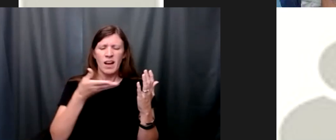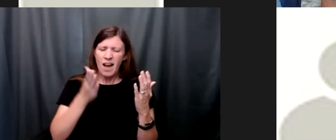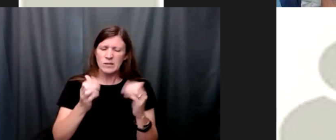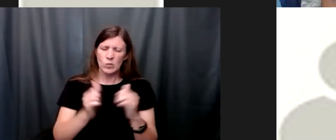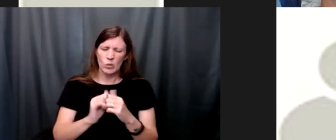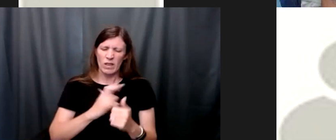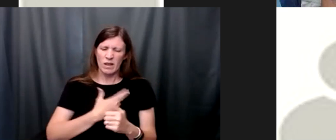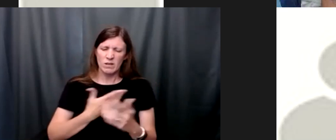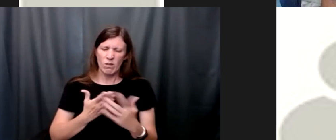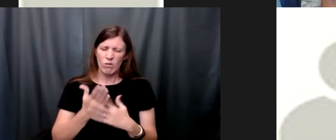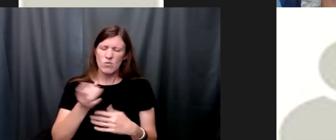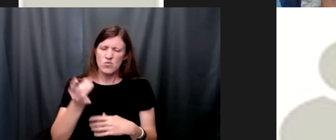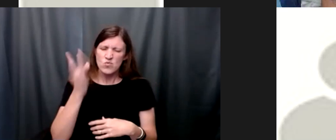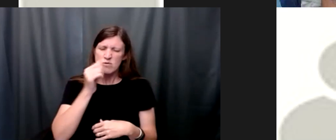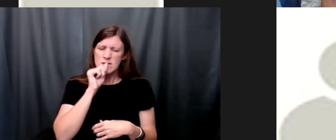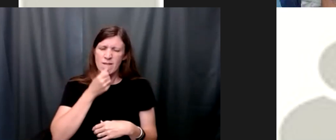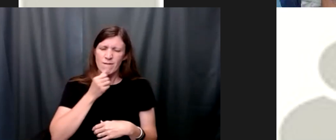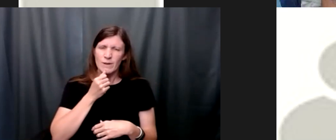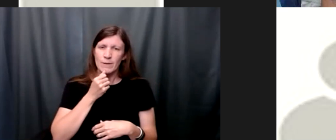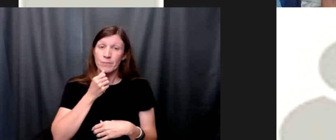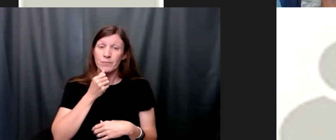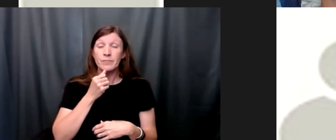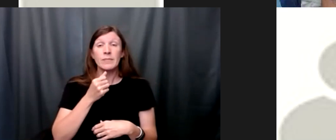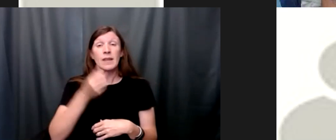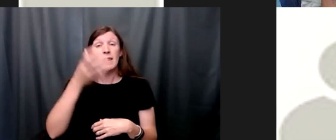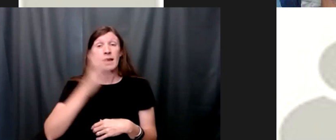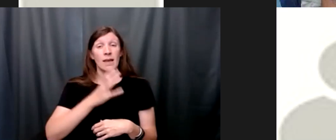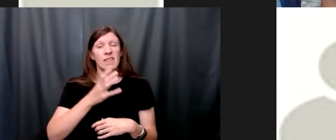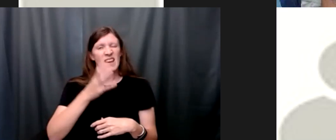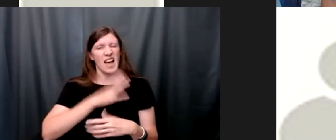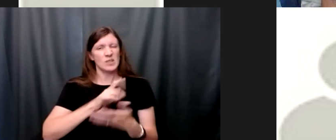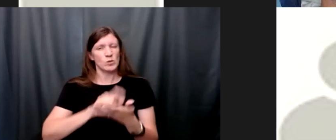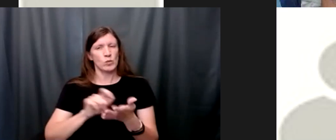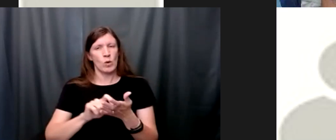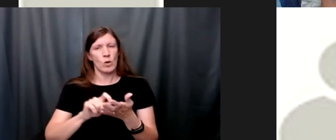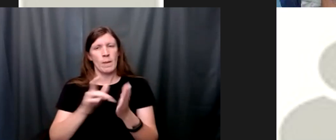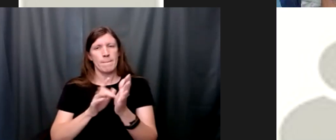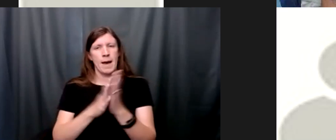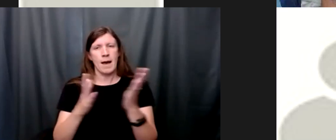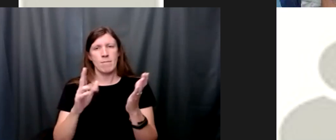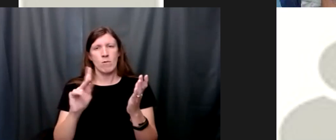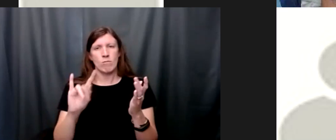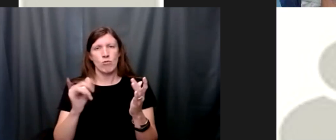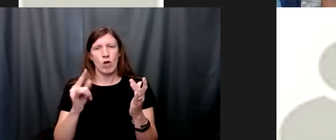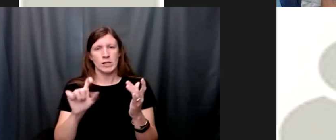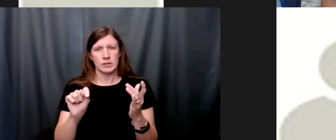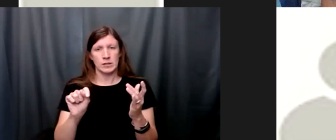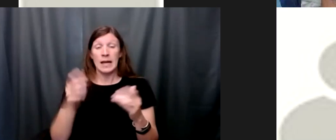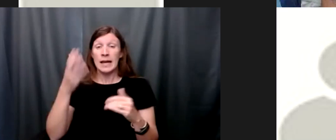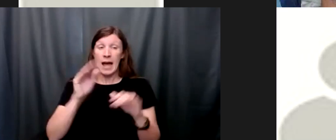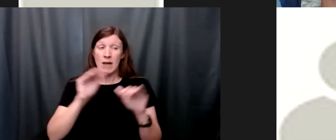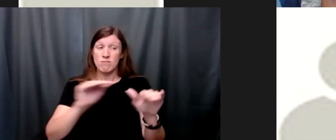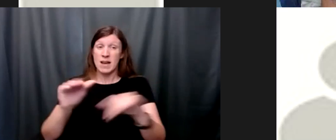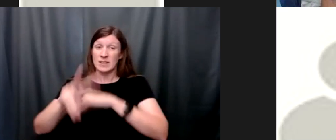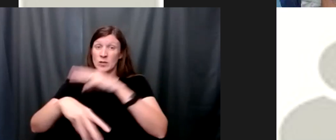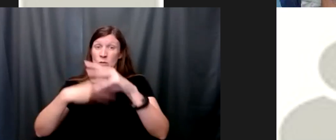suffering the guys from the bible project summarize it best they said this god reminds job that the world has order and